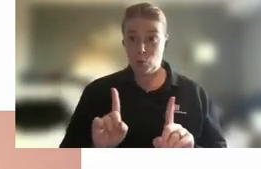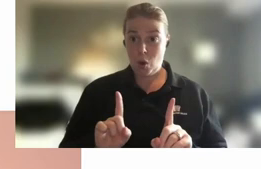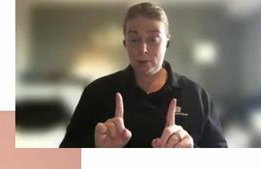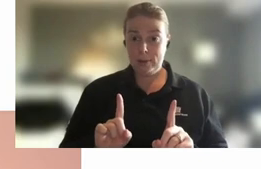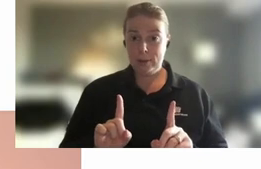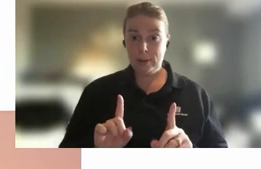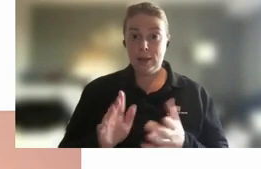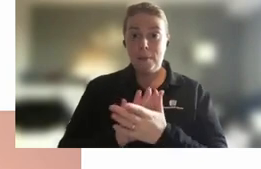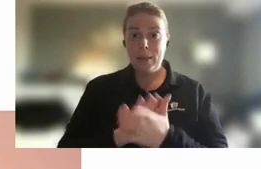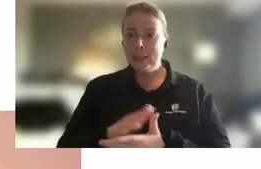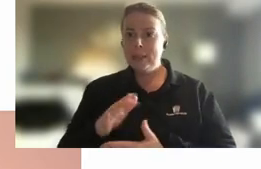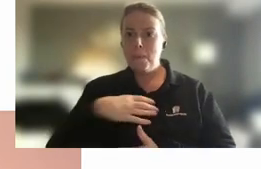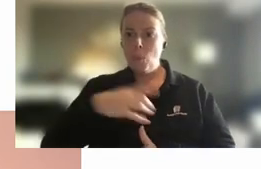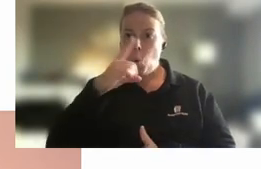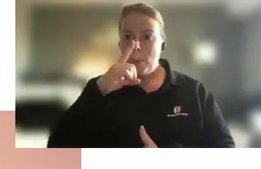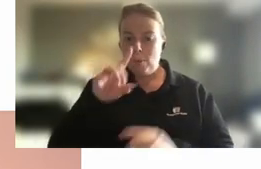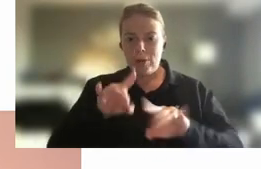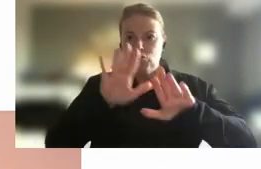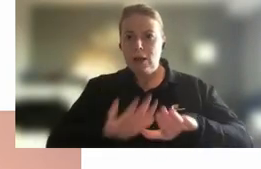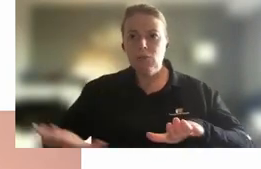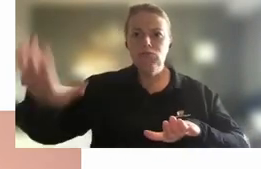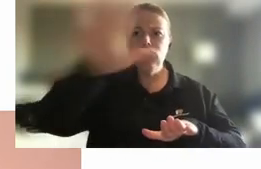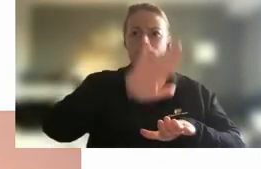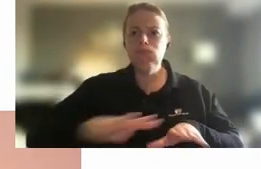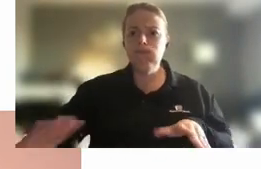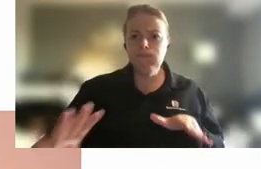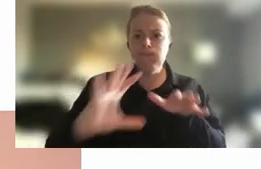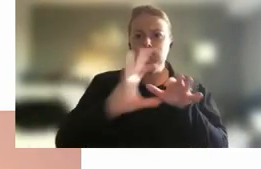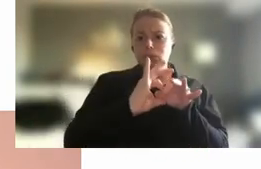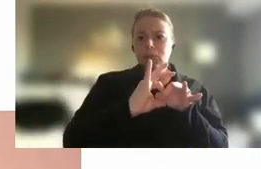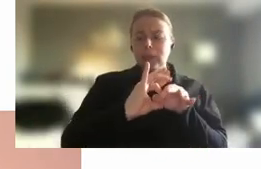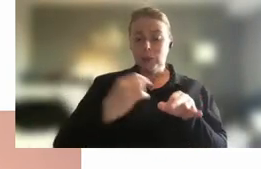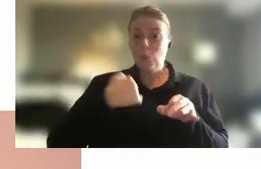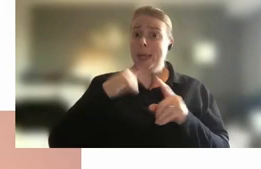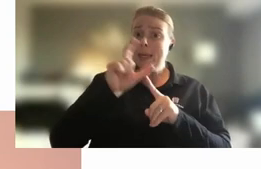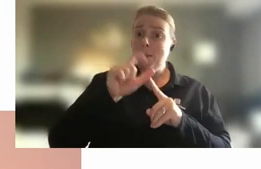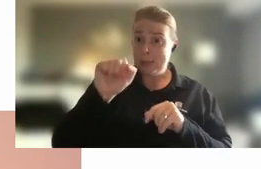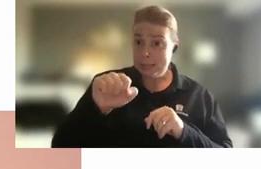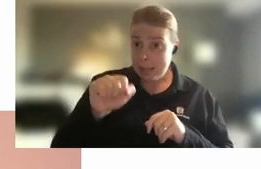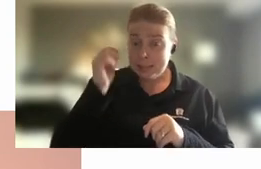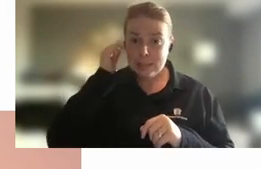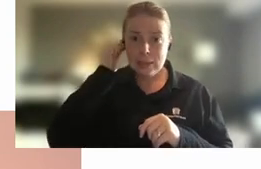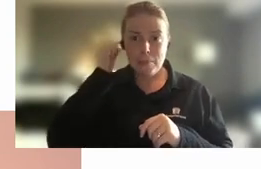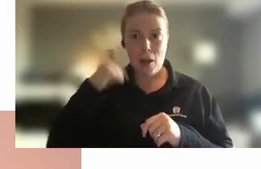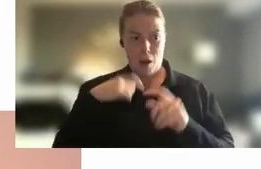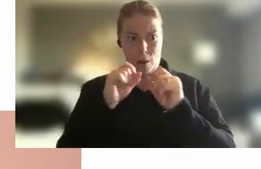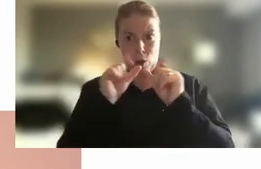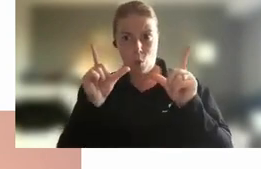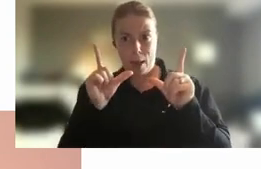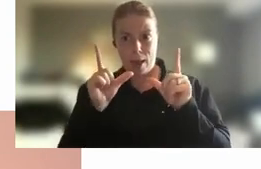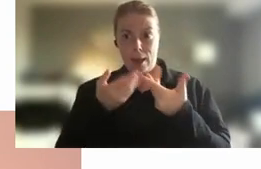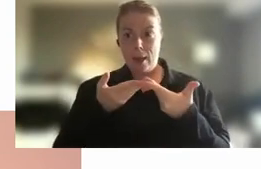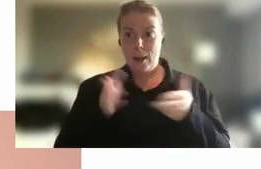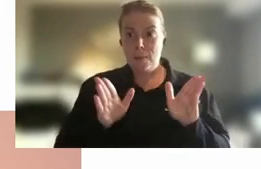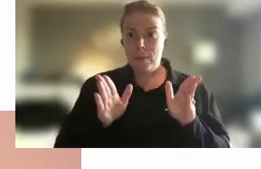from all over the place both for me to dial in from Canberra but also of course conscious that public servants are